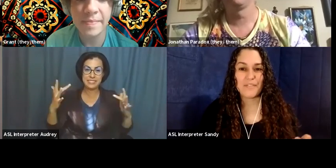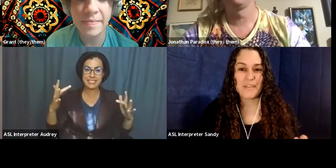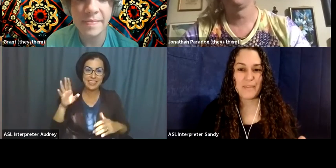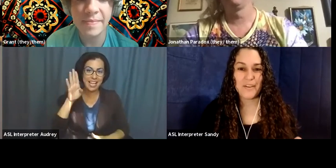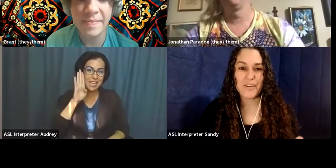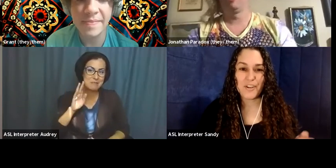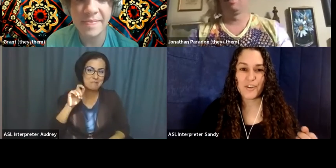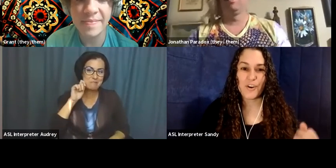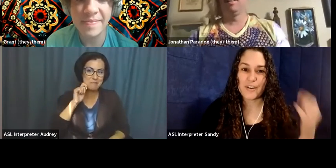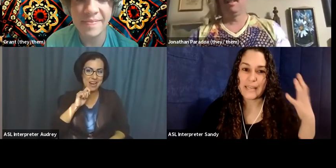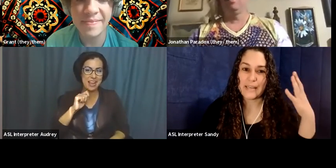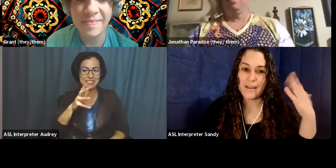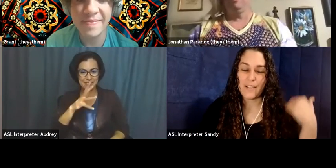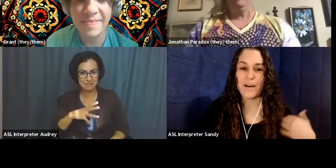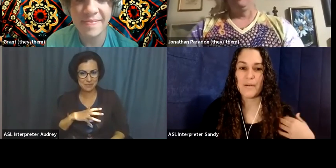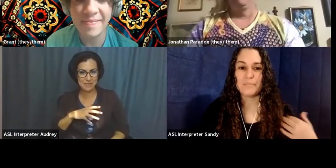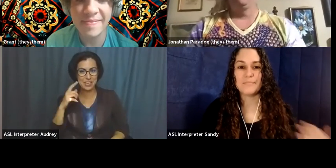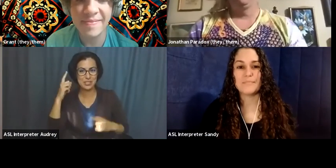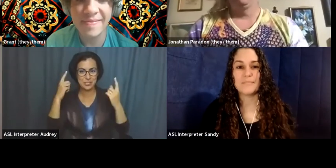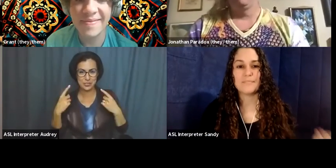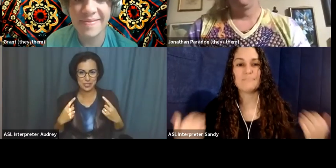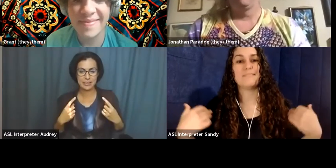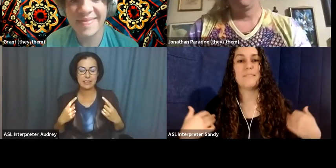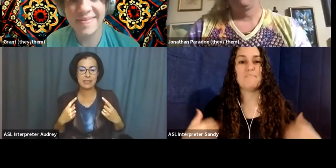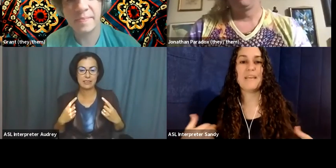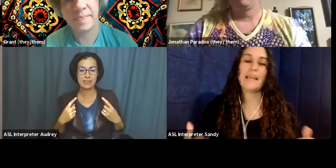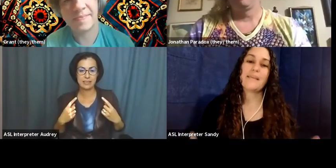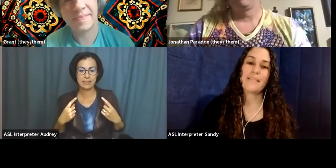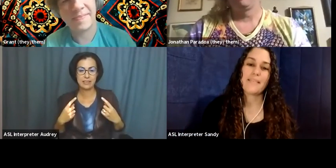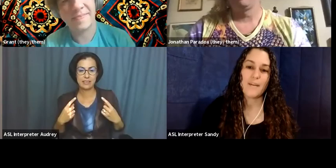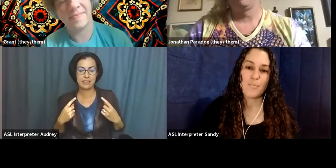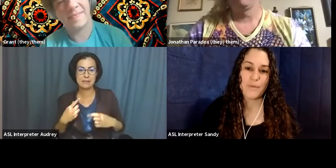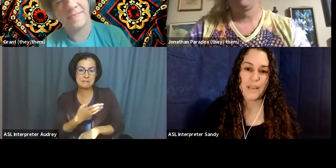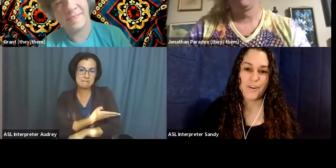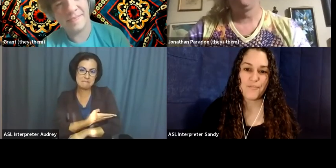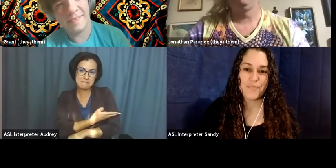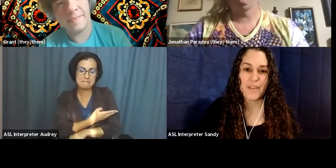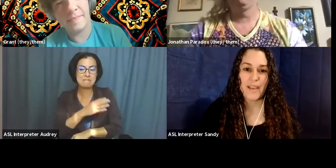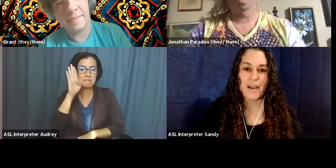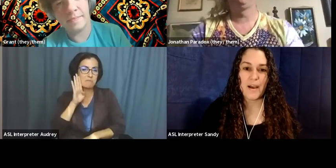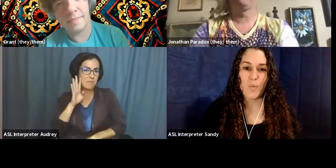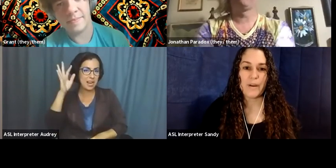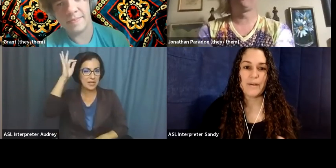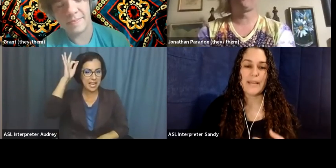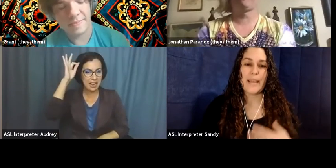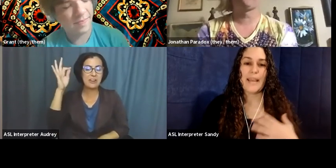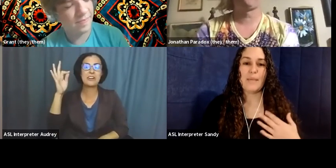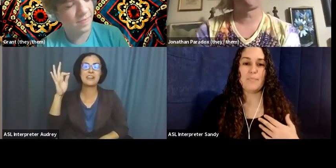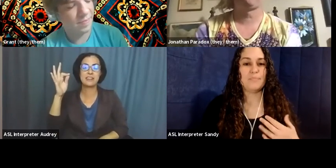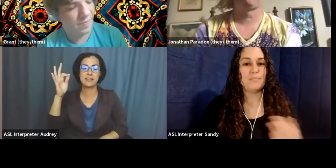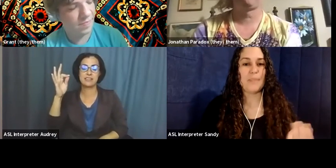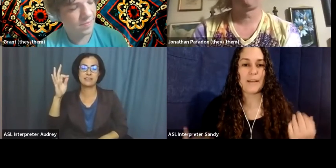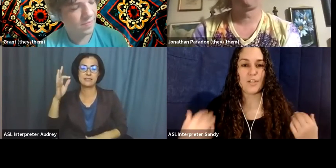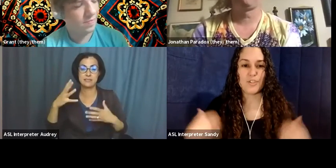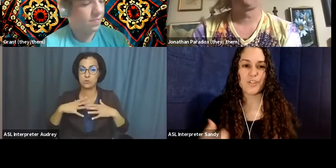skinned female, curly, um, mid-length brown hair, uh, wearing a